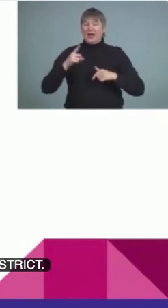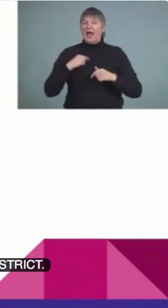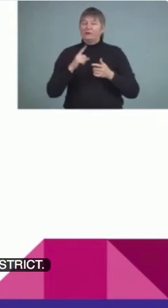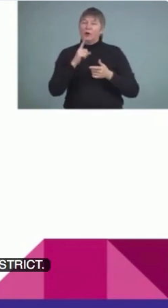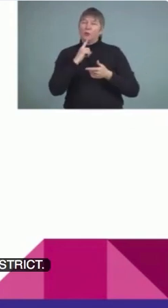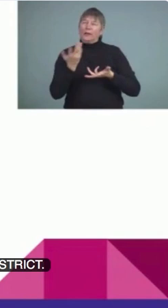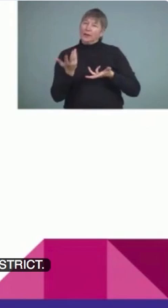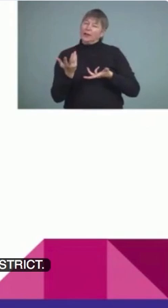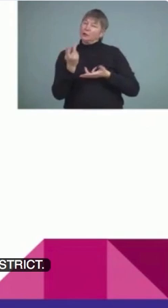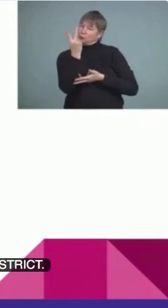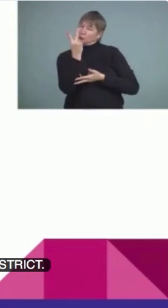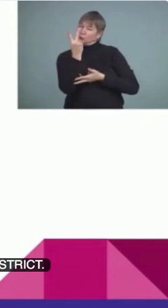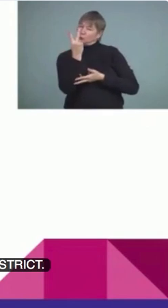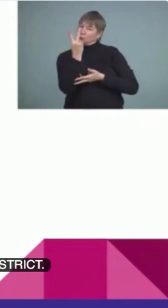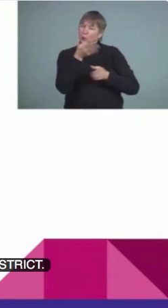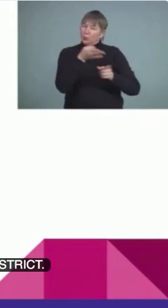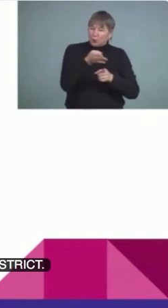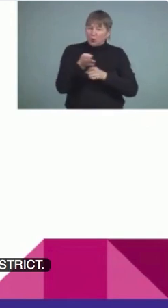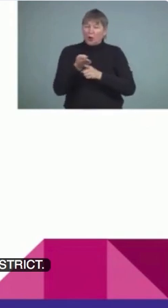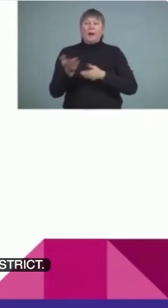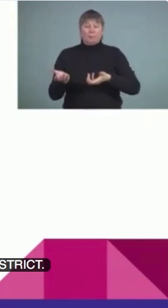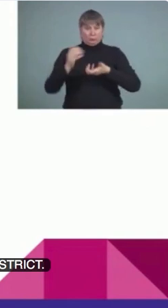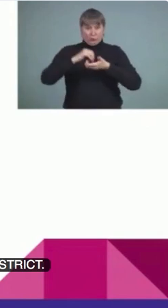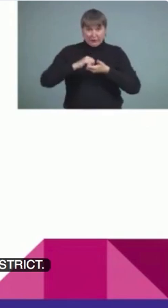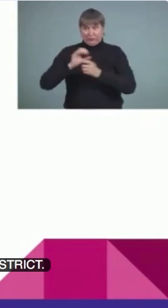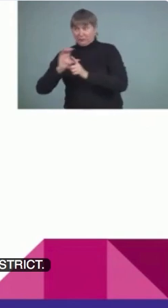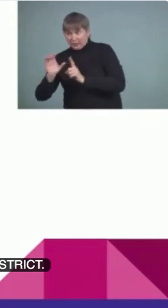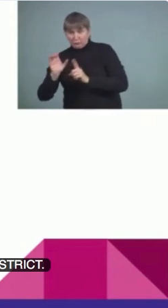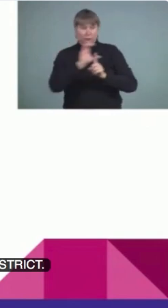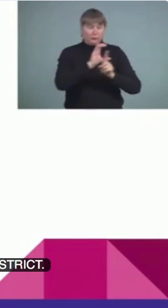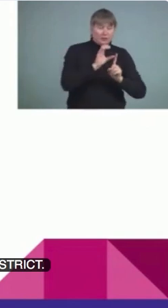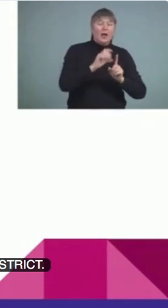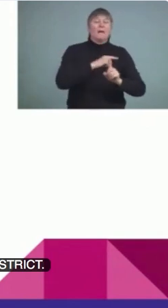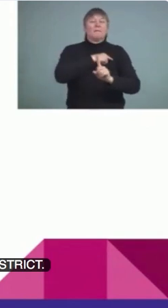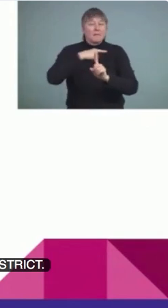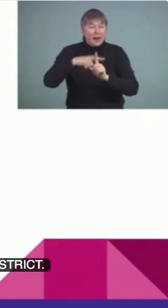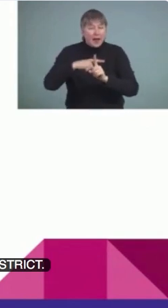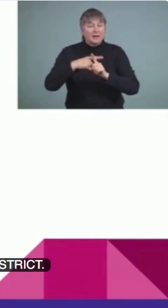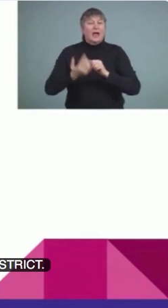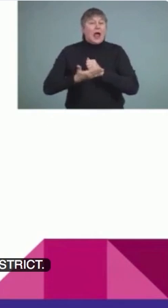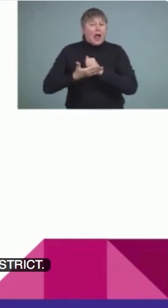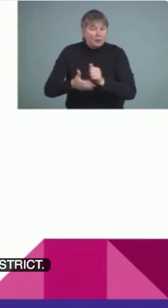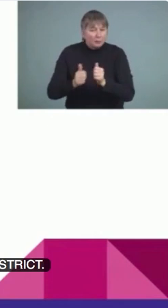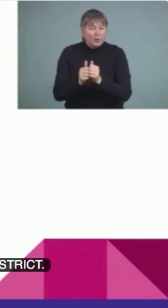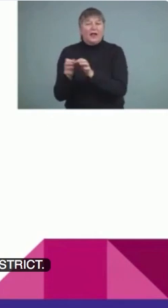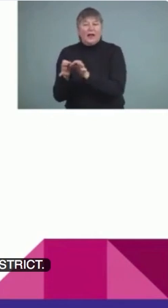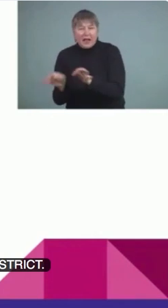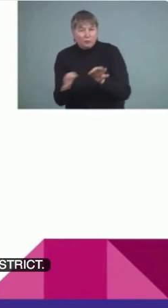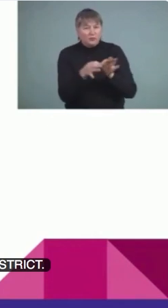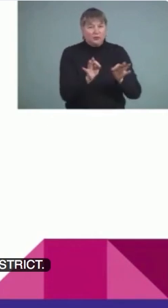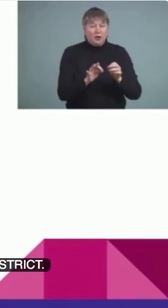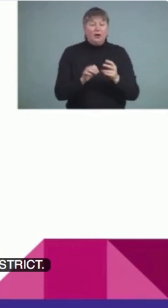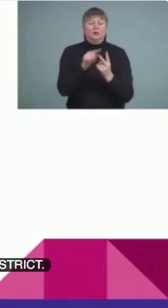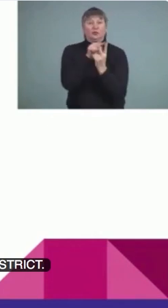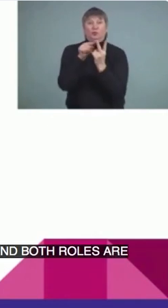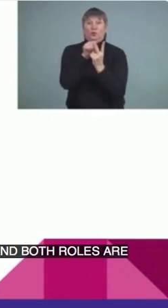culture and they help with language and both roles are extremely important.